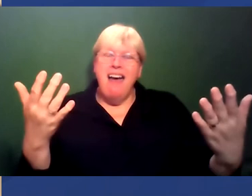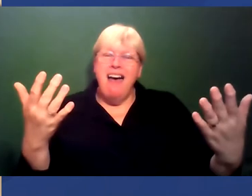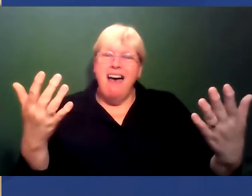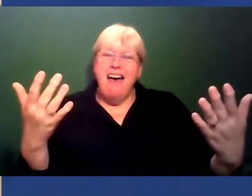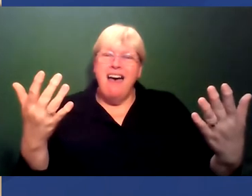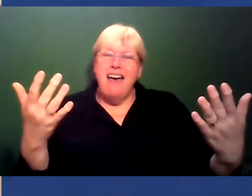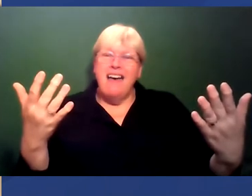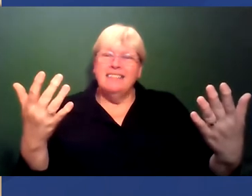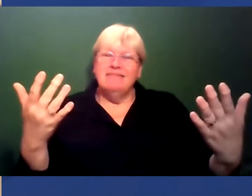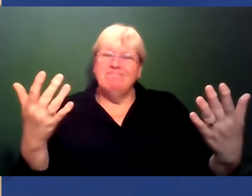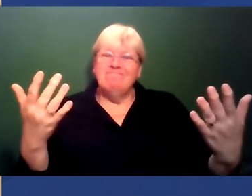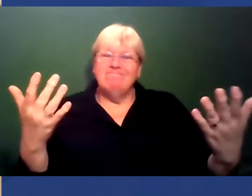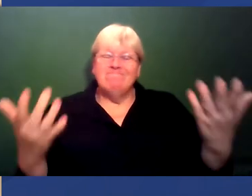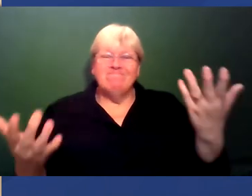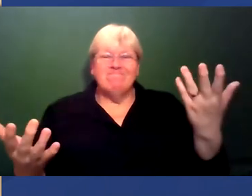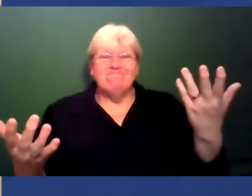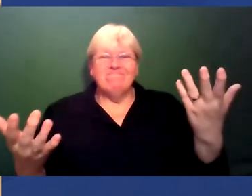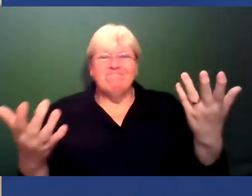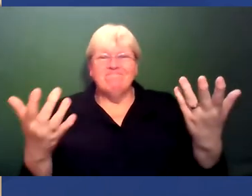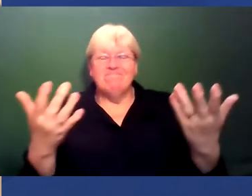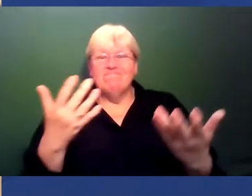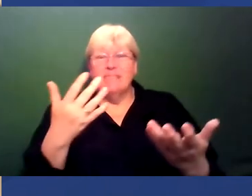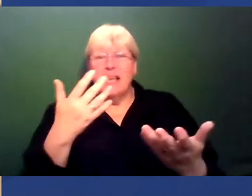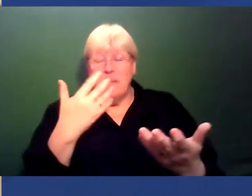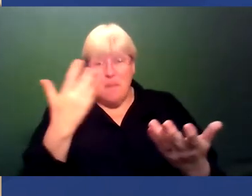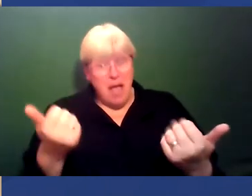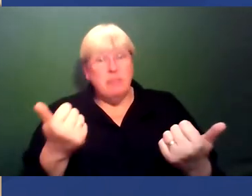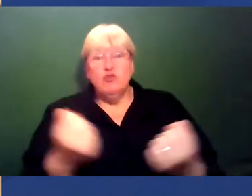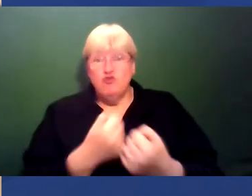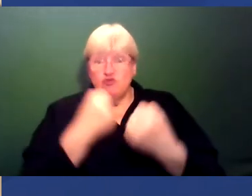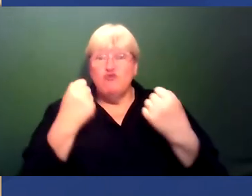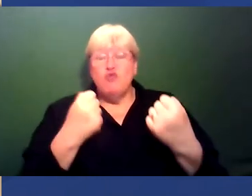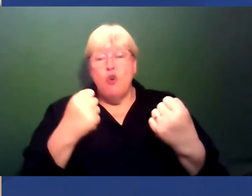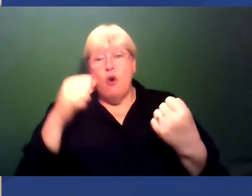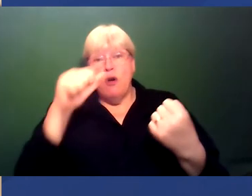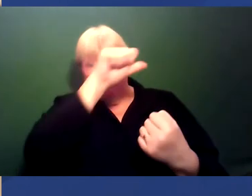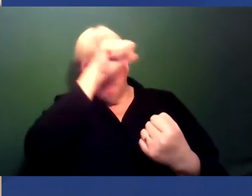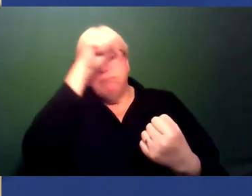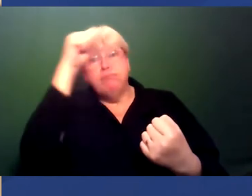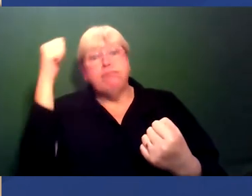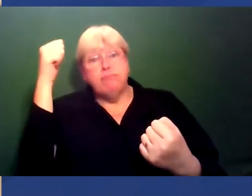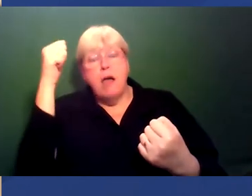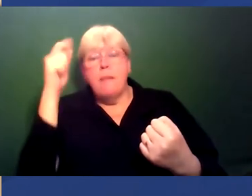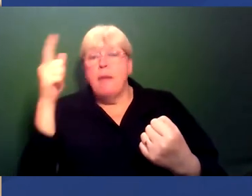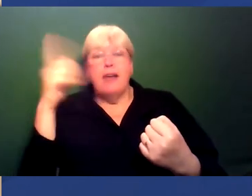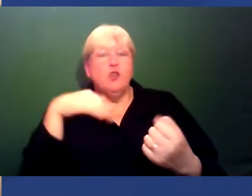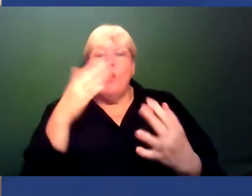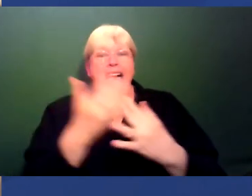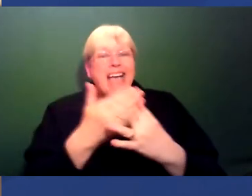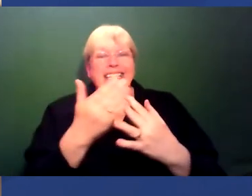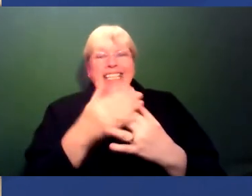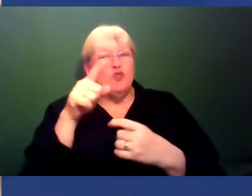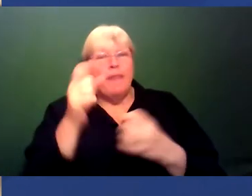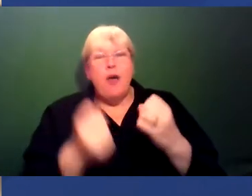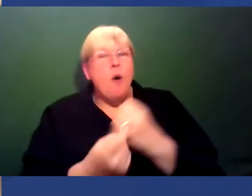an institution. Right? They may be intellectually just as strong as the candidate who did but they just didn't have access to that particular opportunity. just even